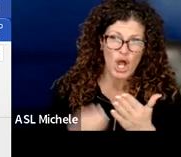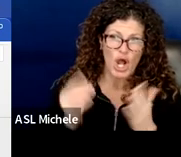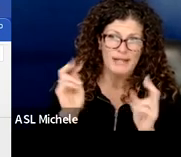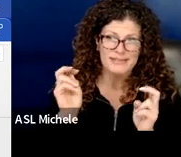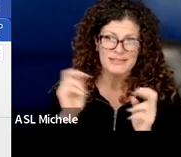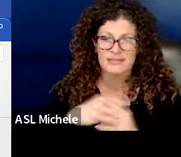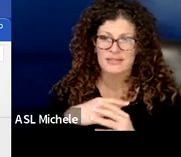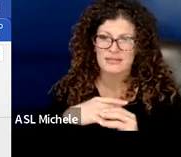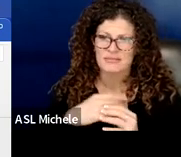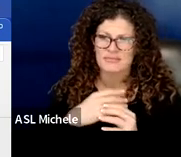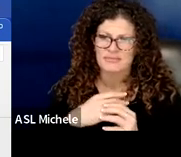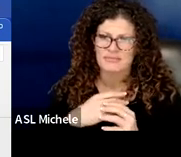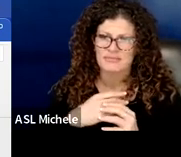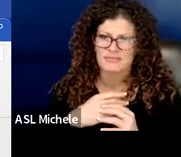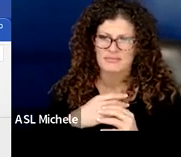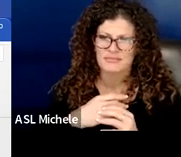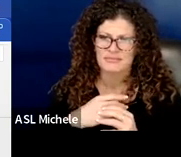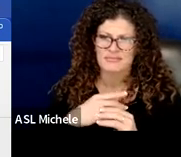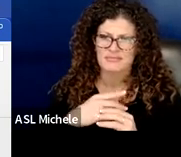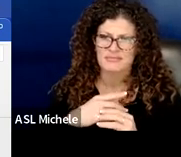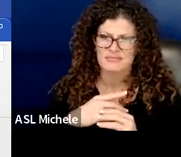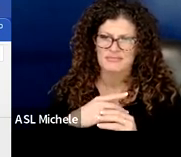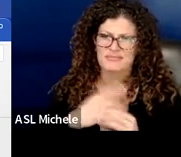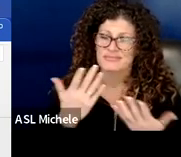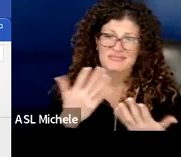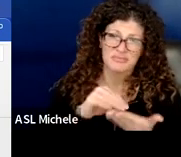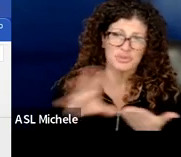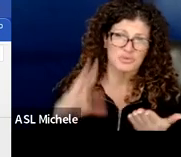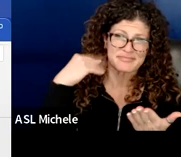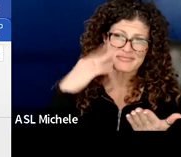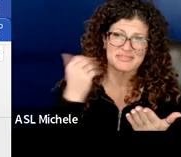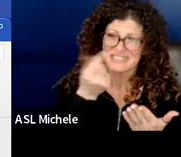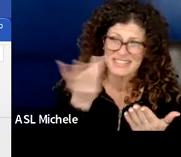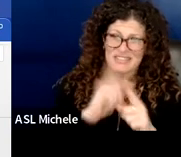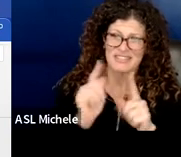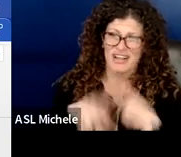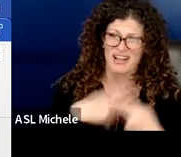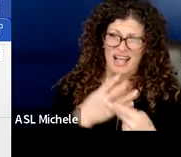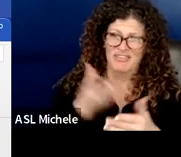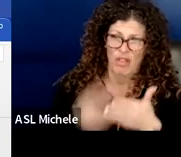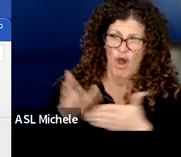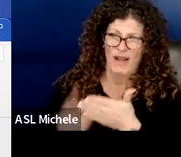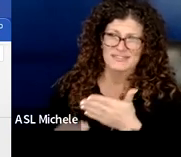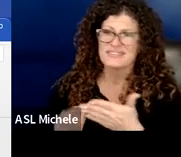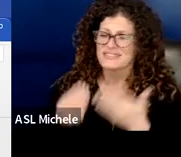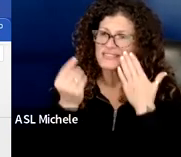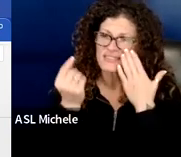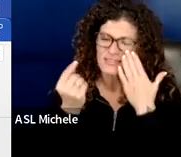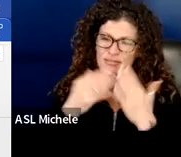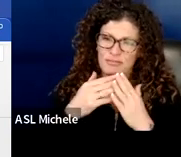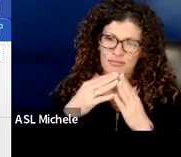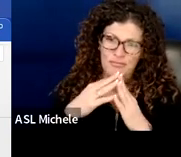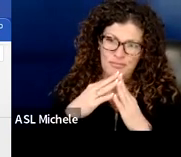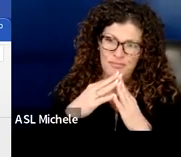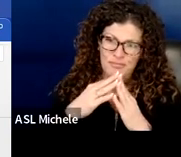but i think there's all kinds of loss that students have been dealing with and it's not just about whether or not they're at